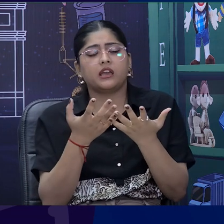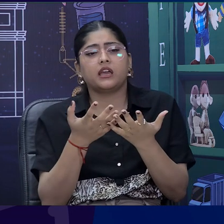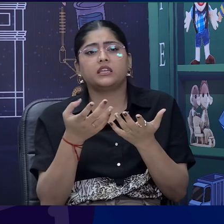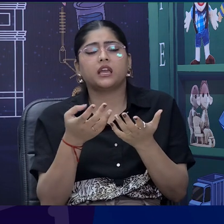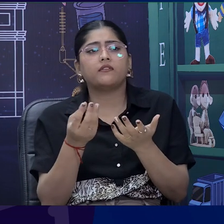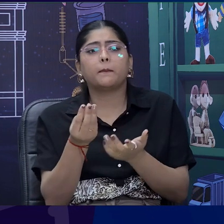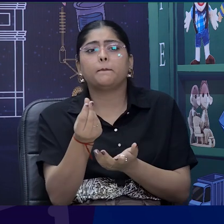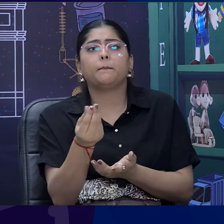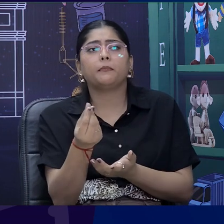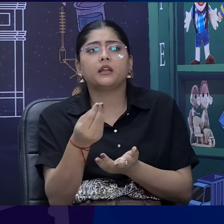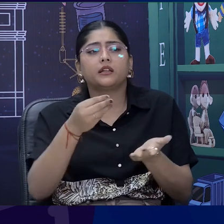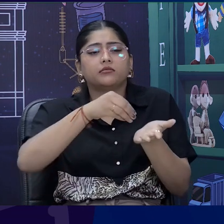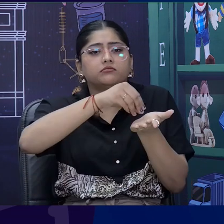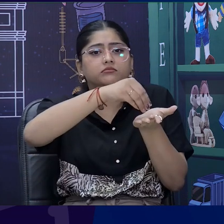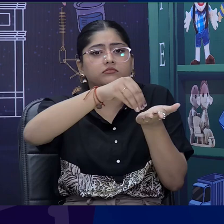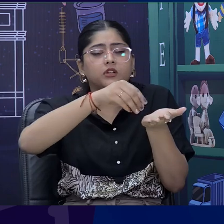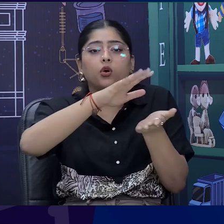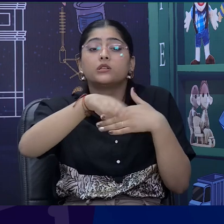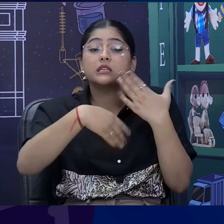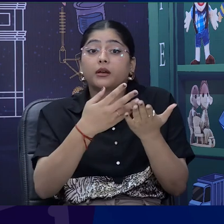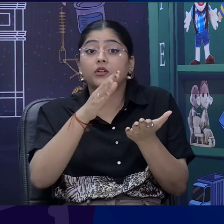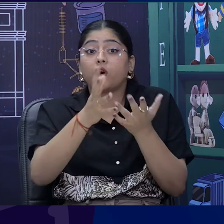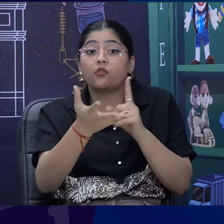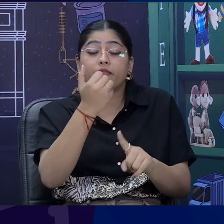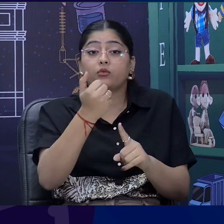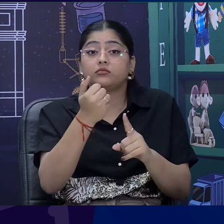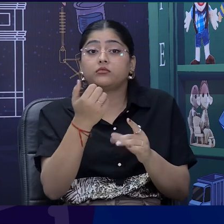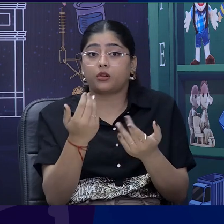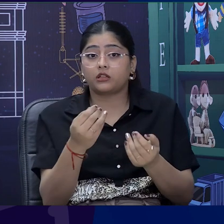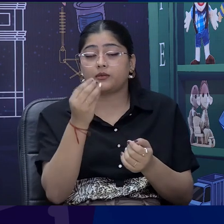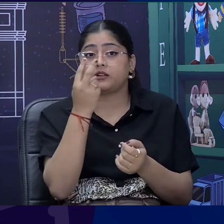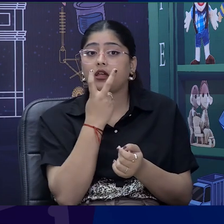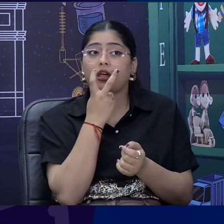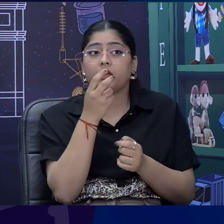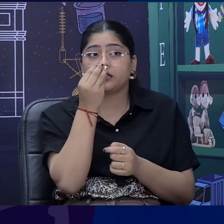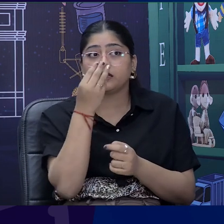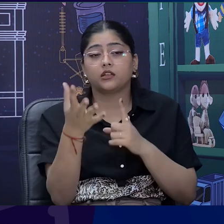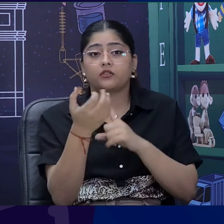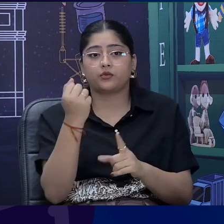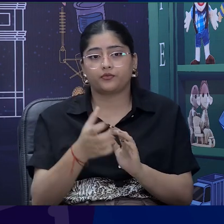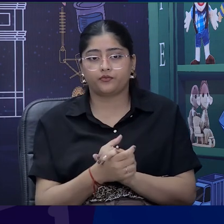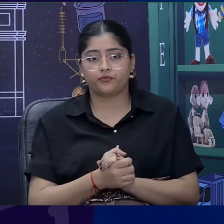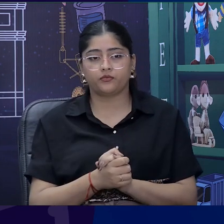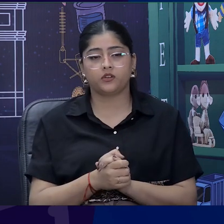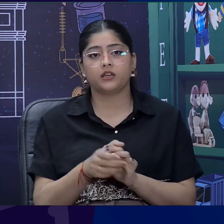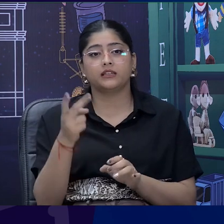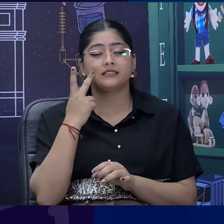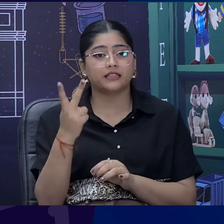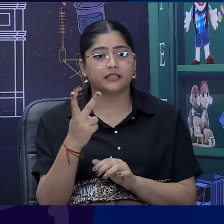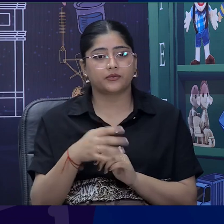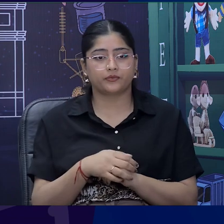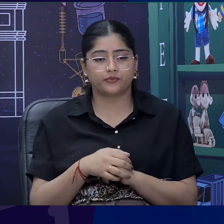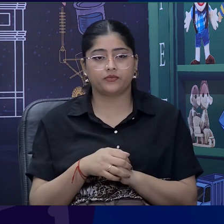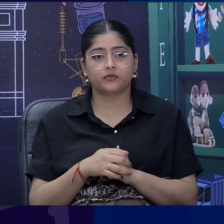visual impairment. I have also brought globe with me. So, this globe is also